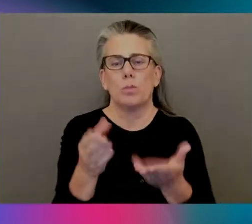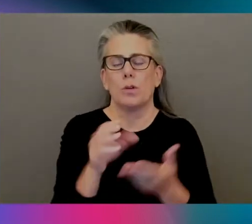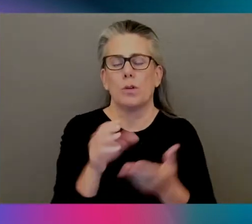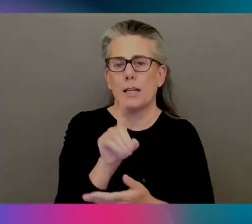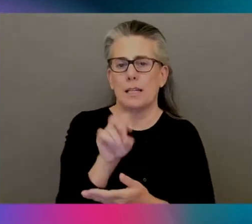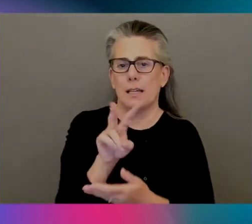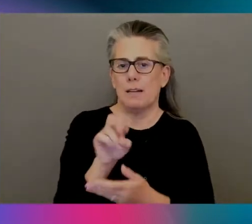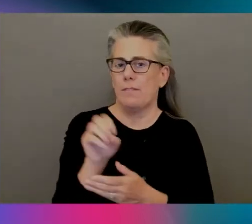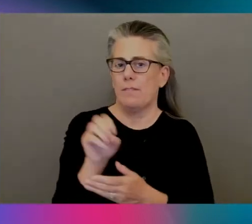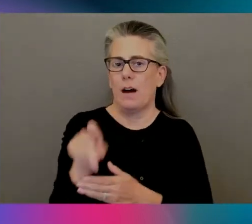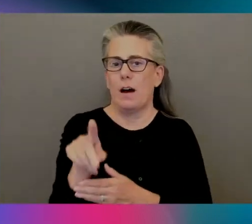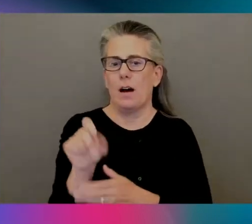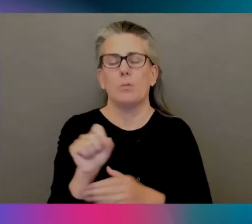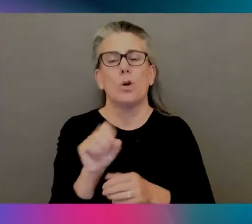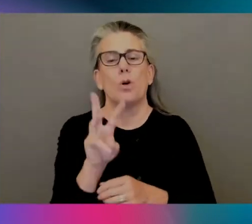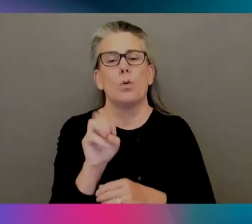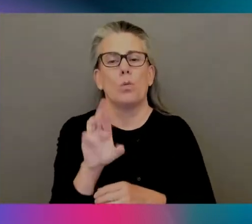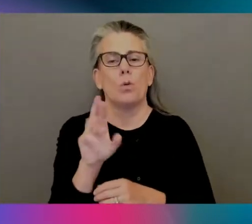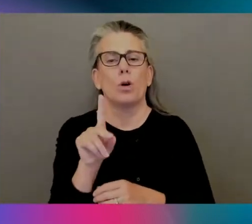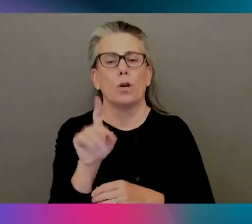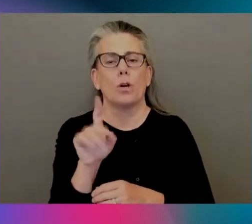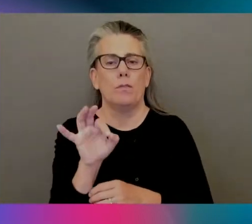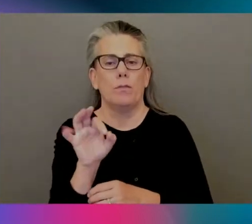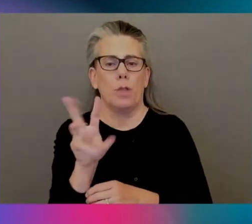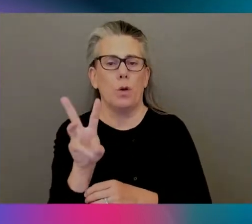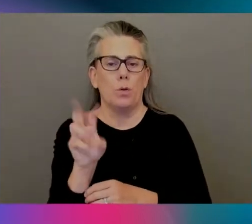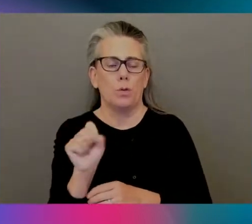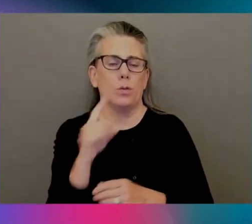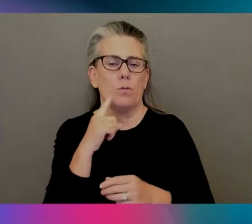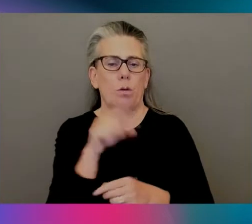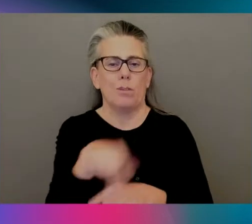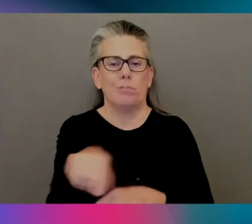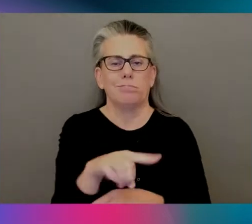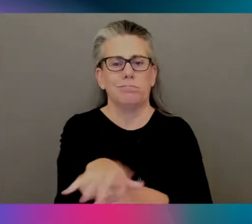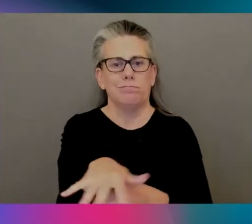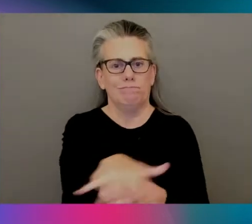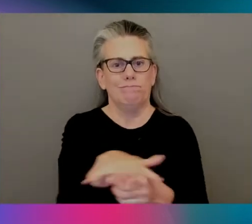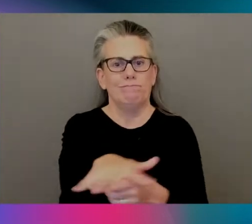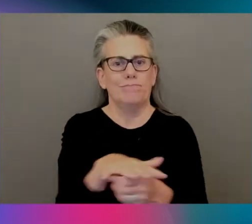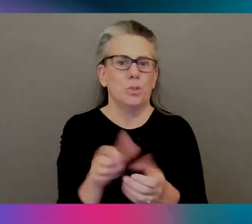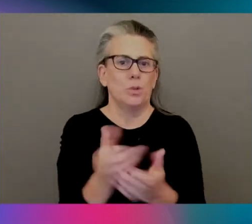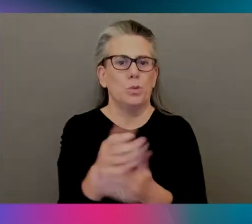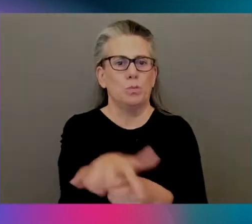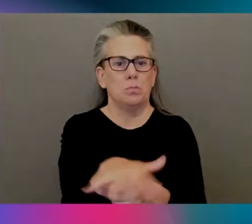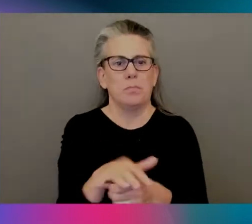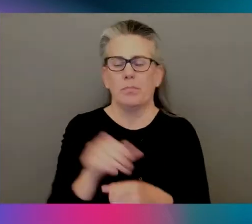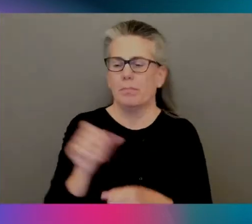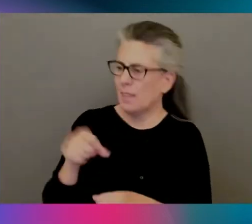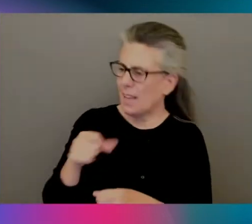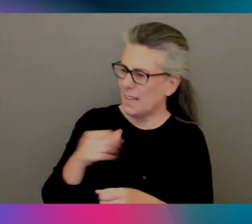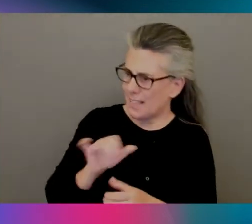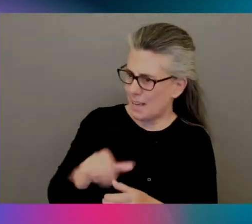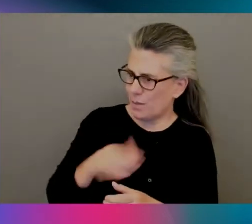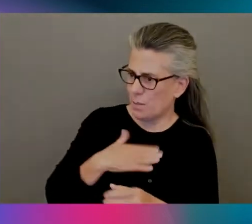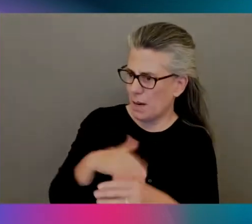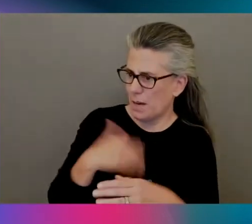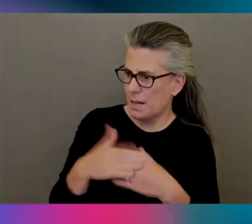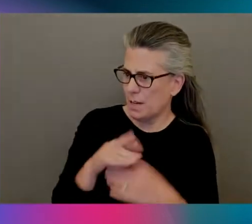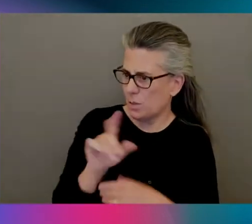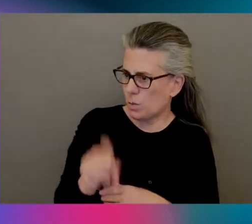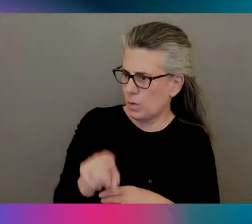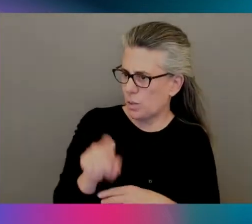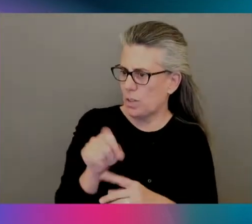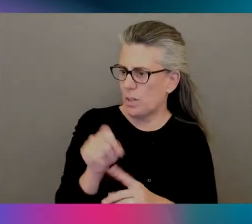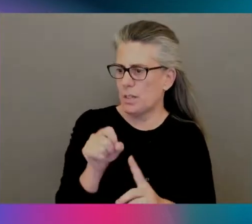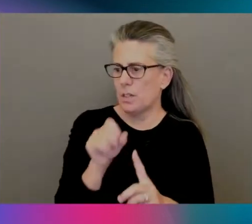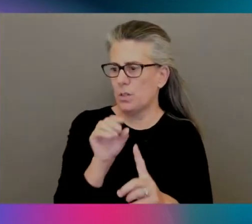love it. So, yeah, that's going to be my first question to you is, you know, what problems are facing